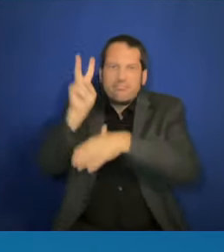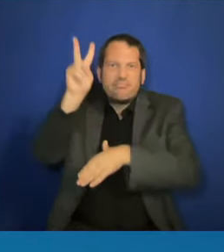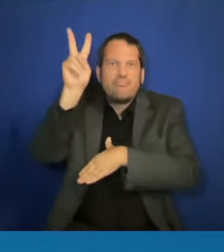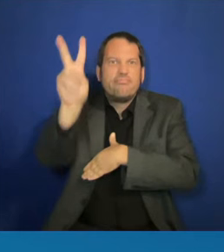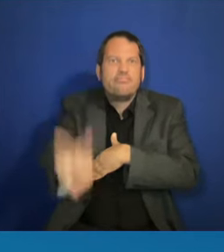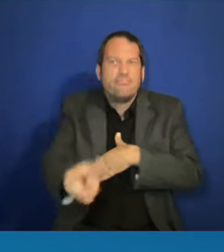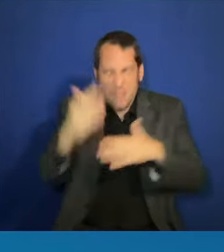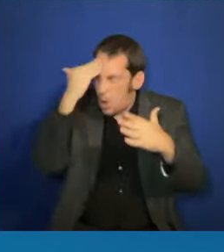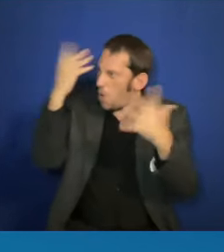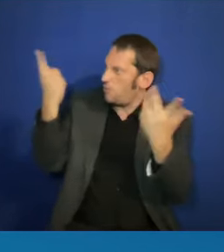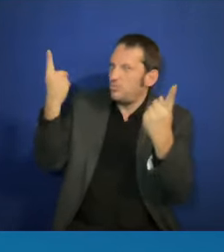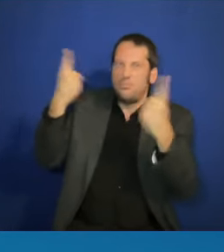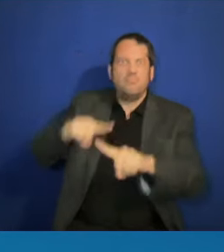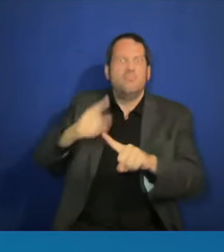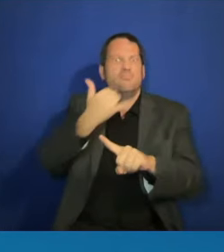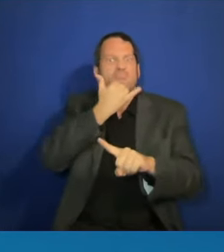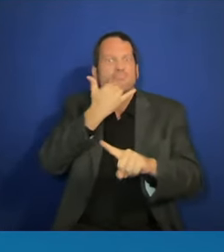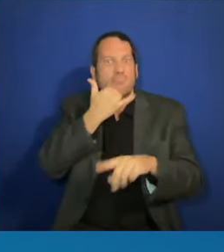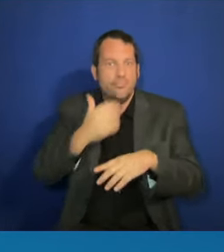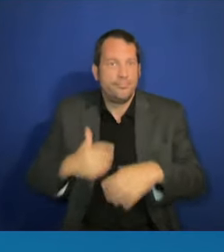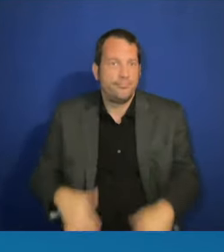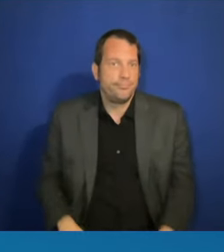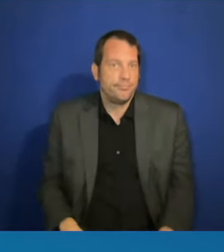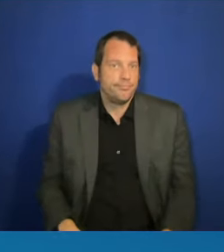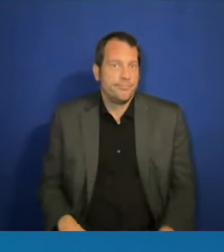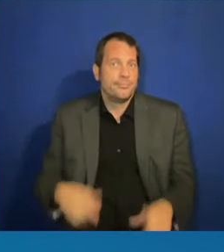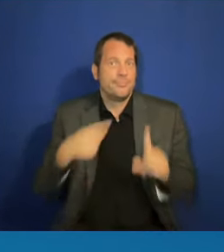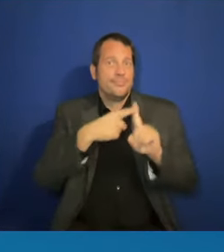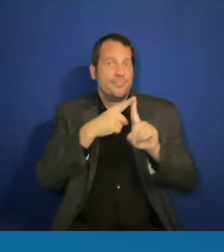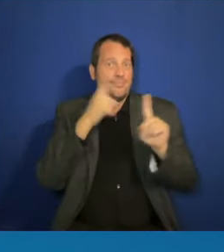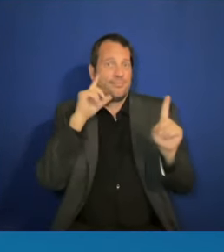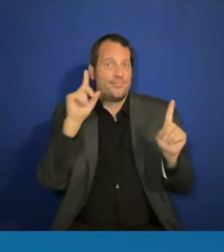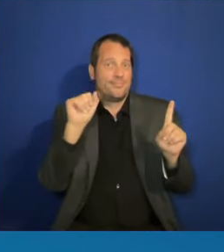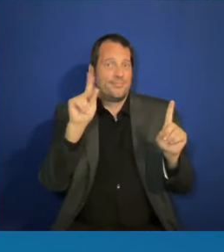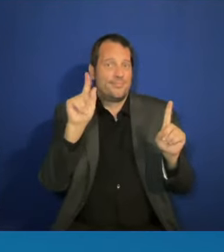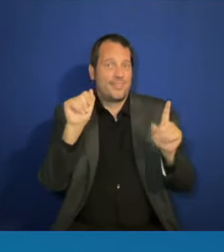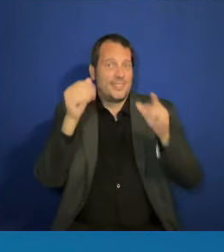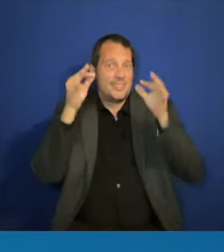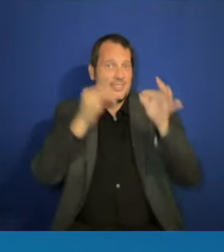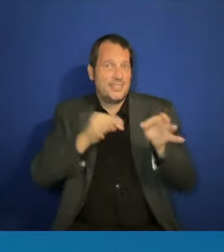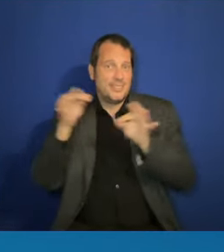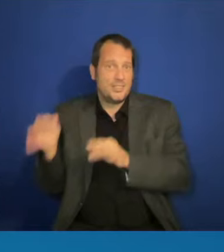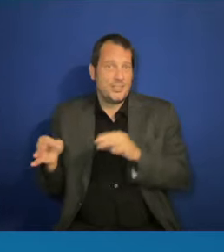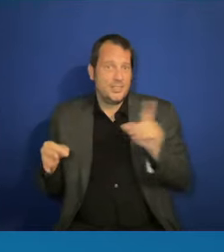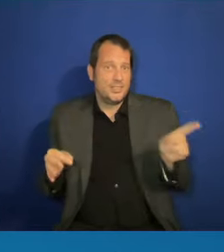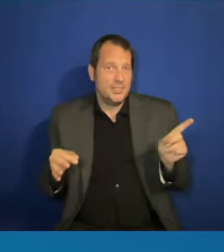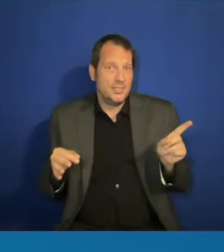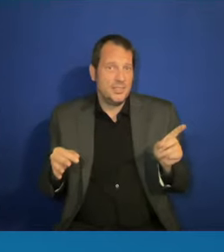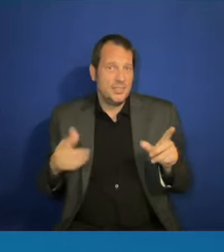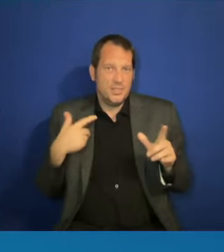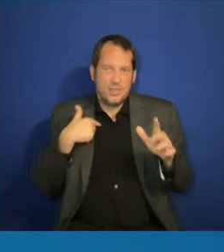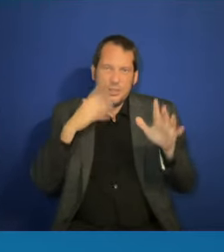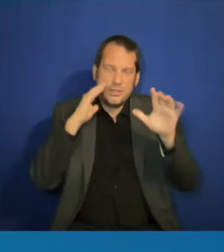Right? I mean, we're going to keep fighting against it, but good policies,